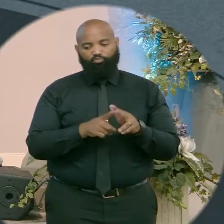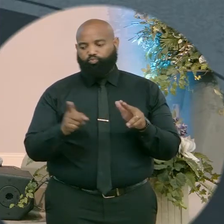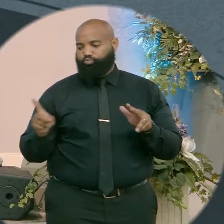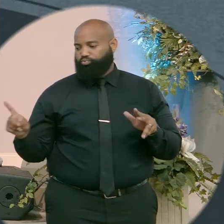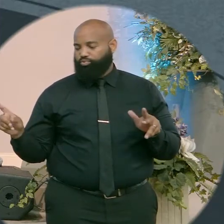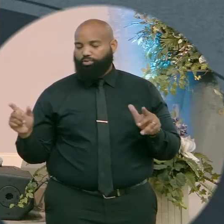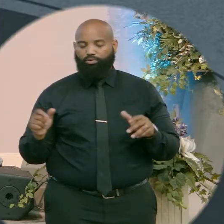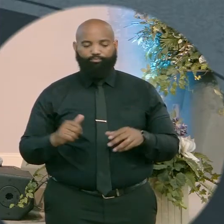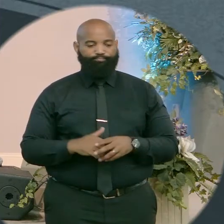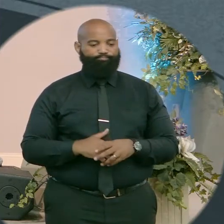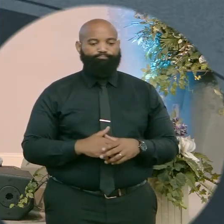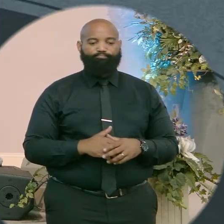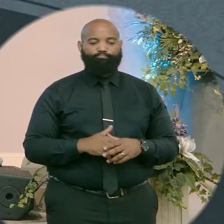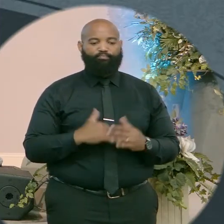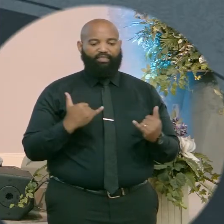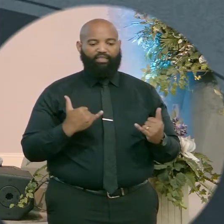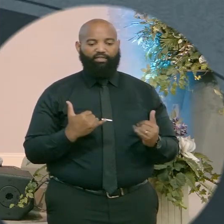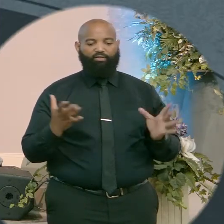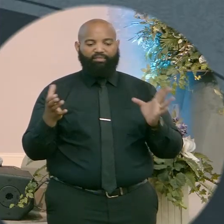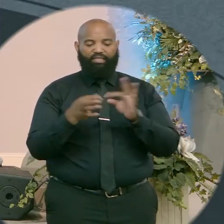No more drifting for me.